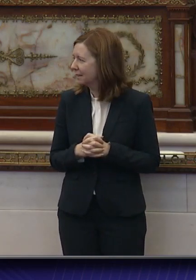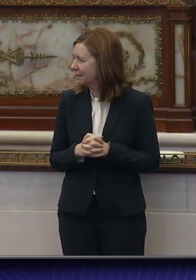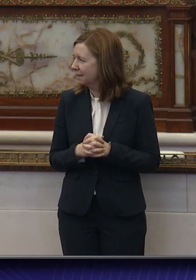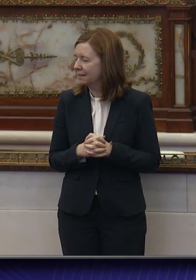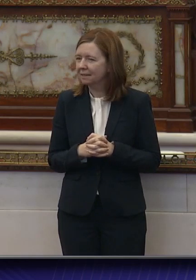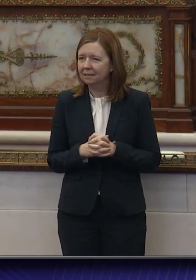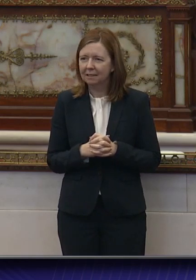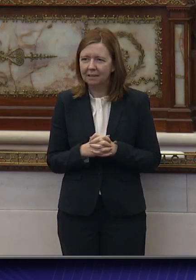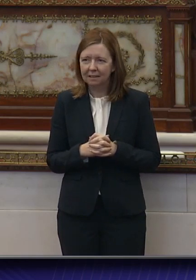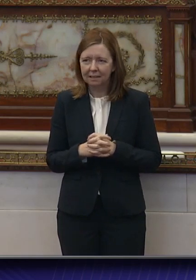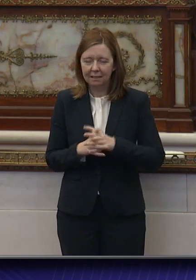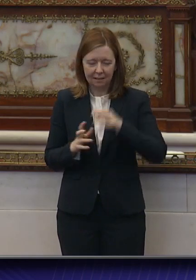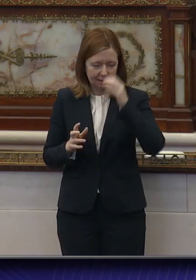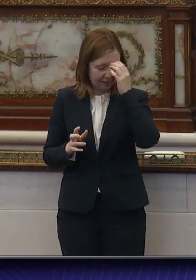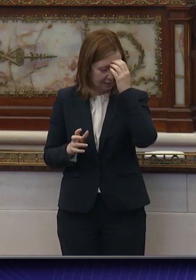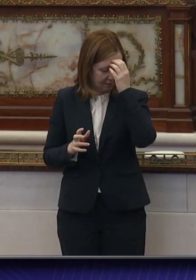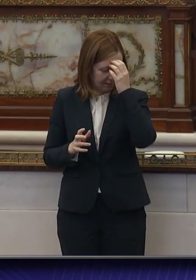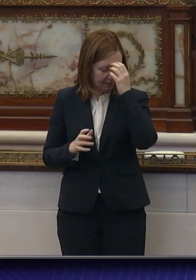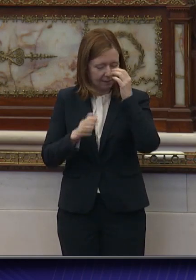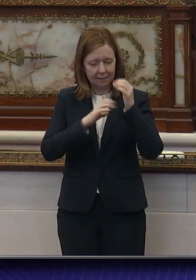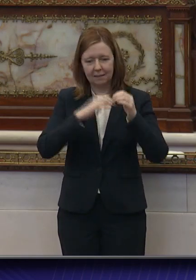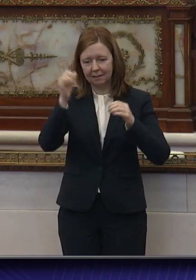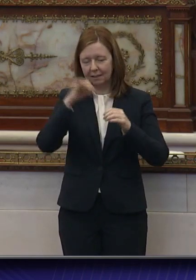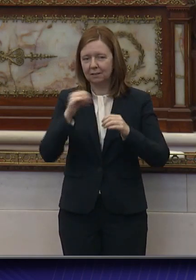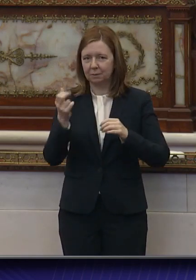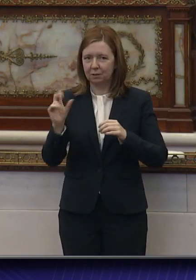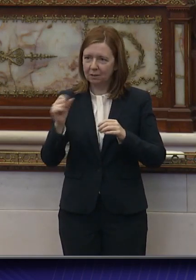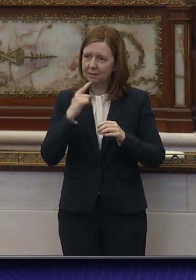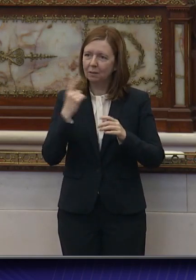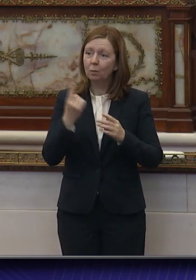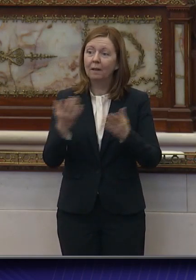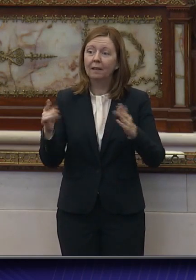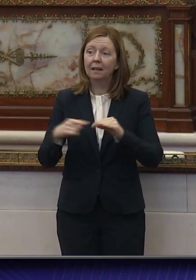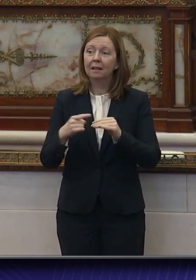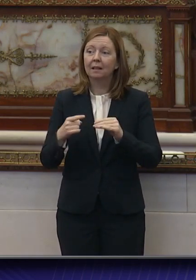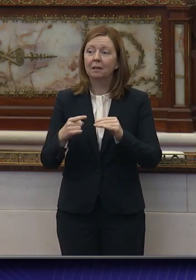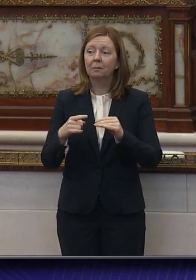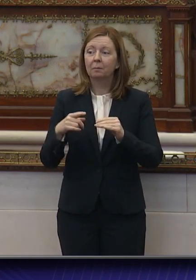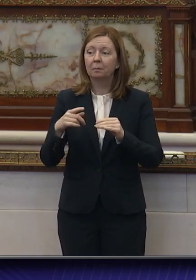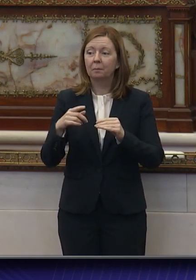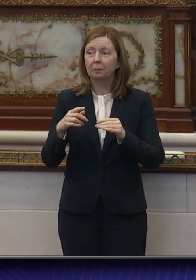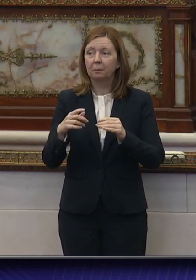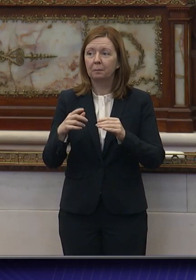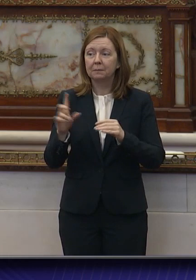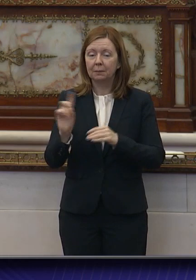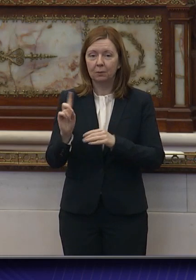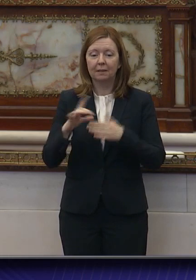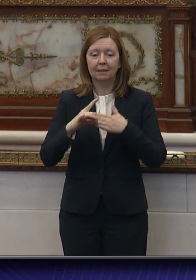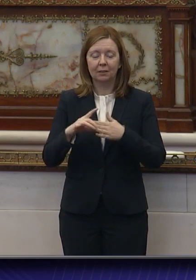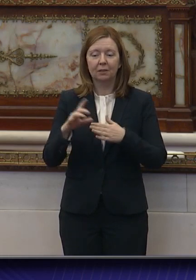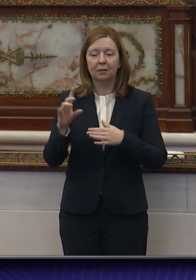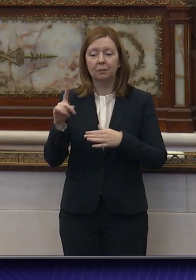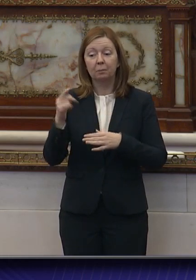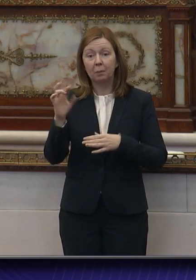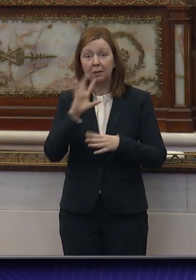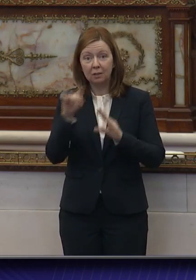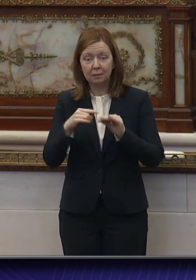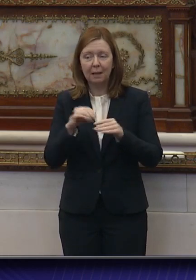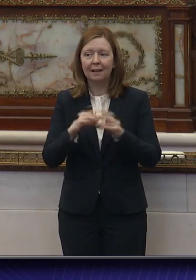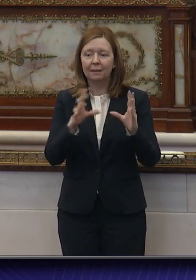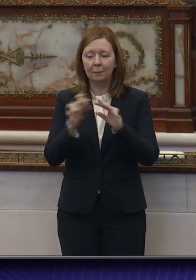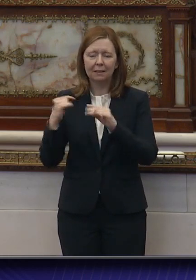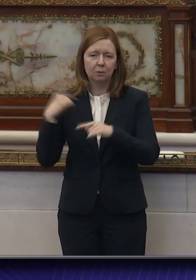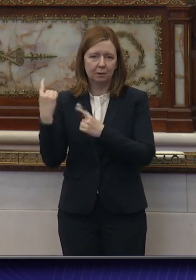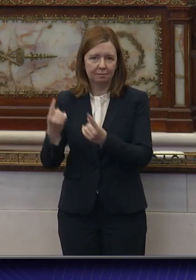One of the things about what Majority Leader Parker talked about, and in the meetings that